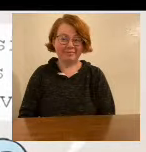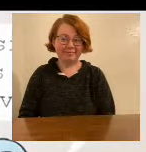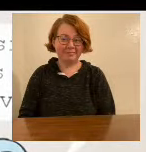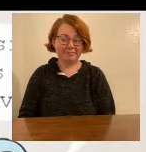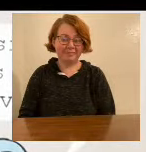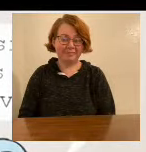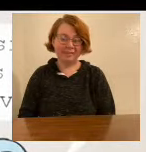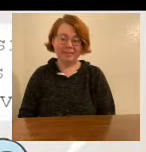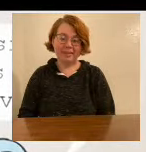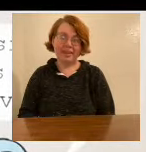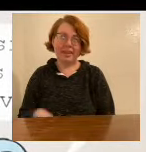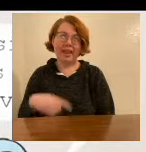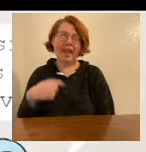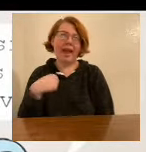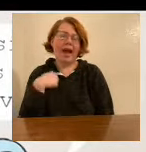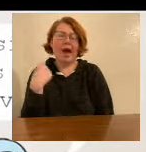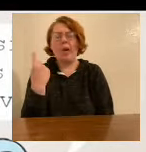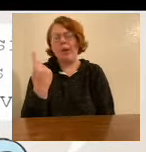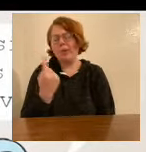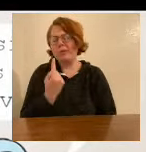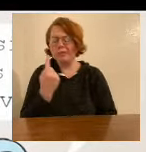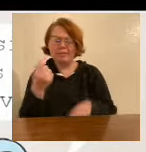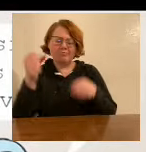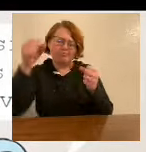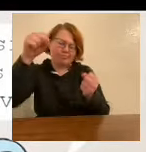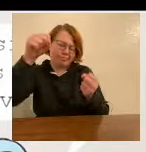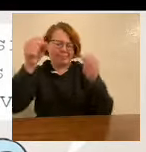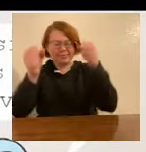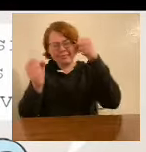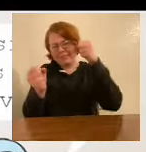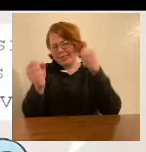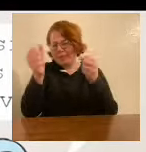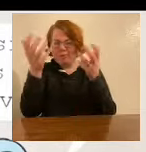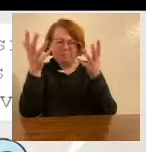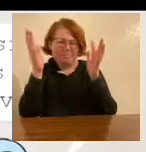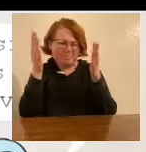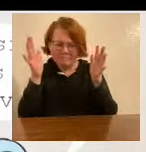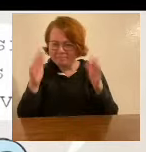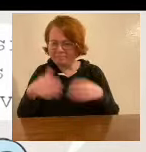I tell you what, I'll just steer.